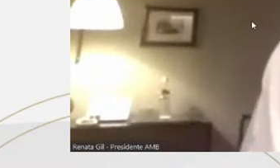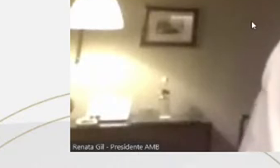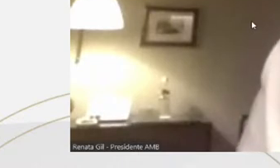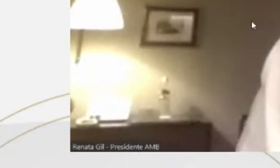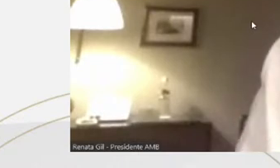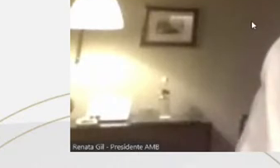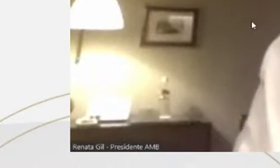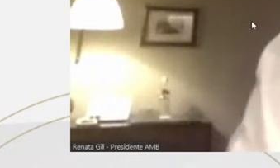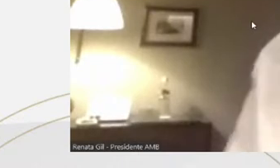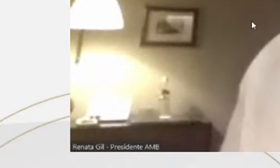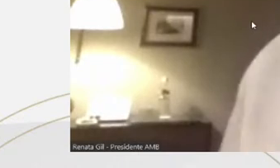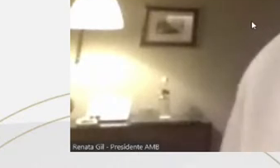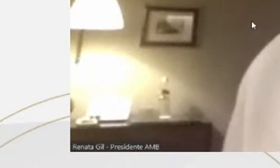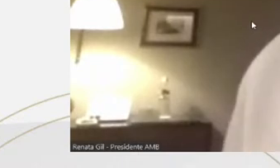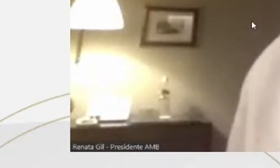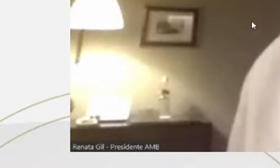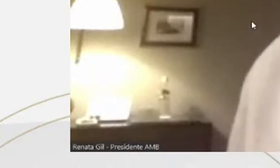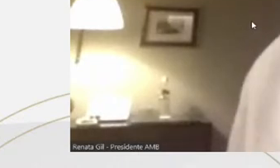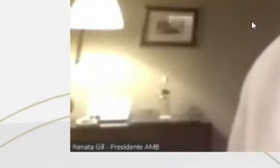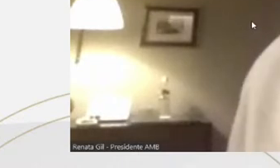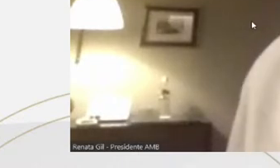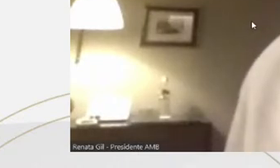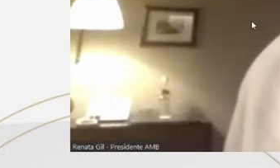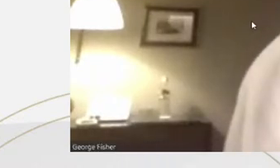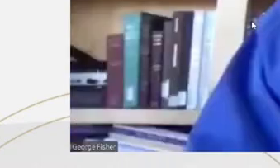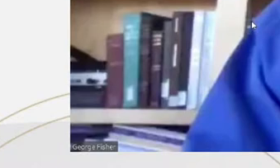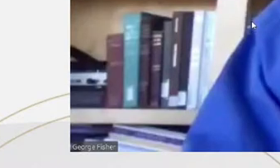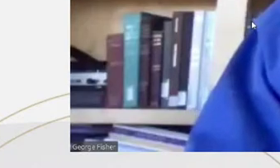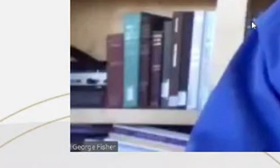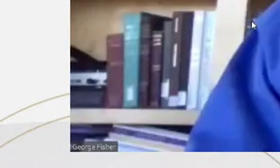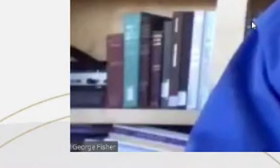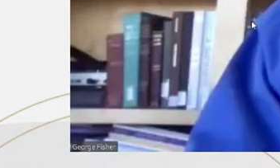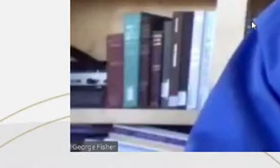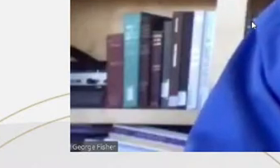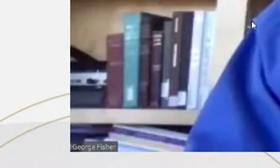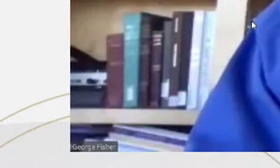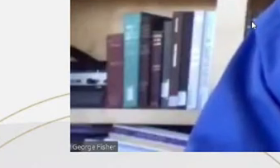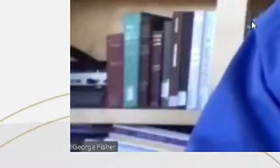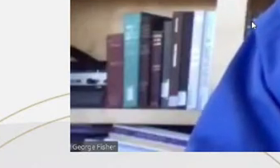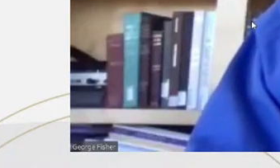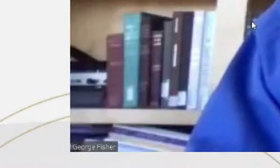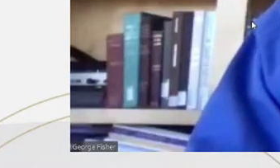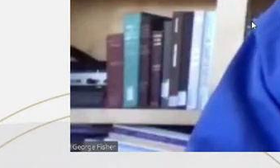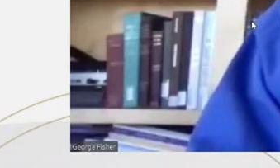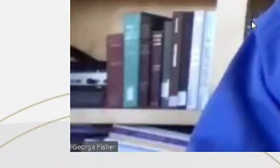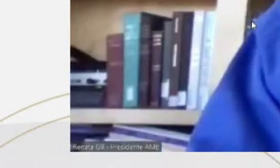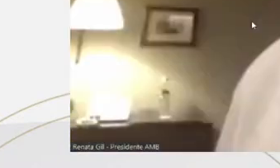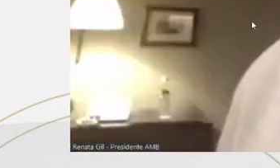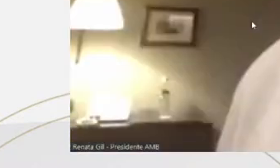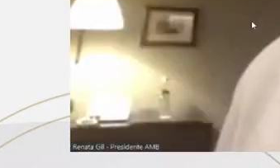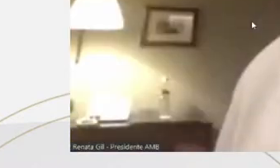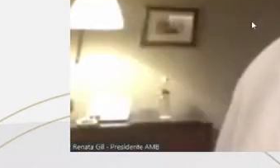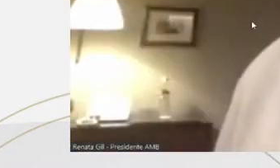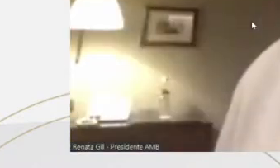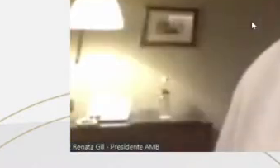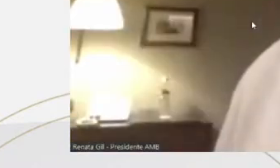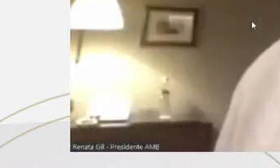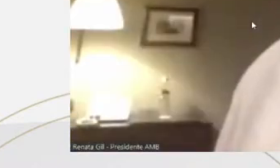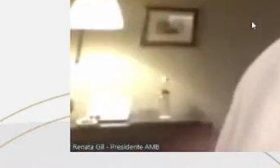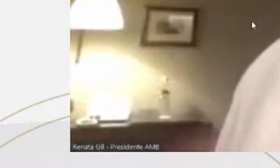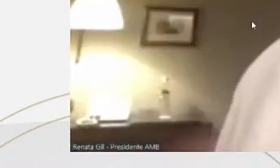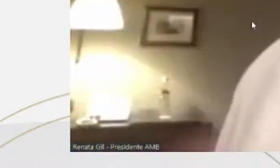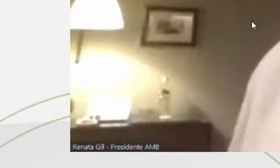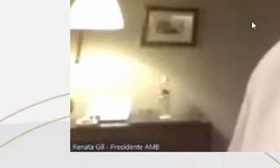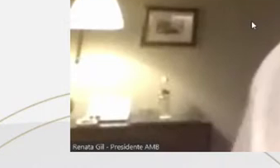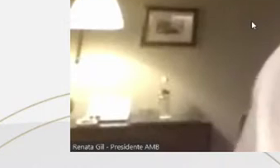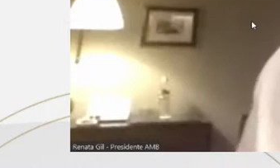of everything that's been happening. They talk to the defendant, and if he wants to